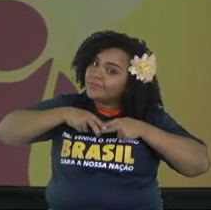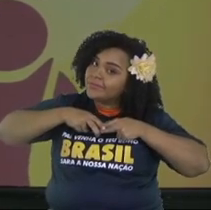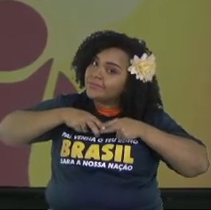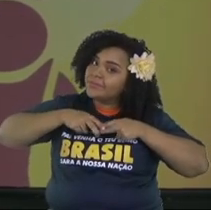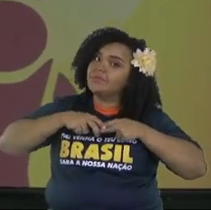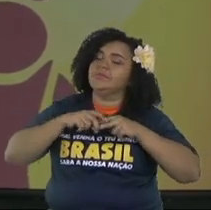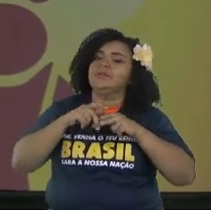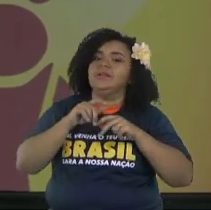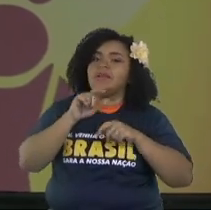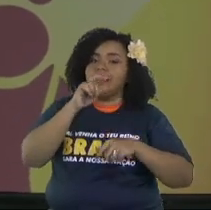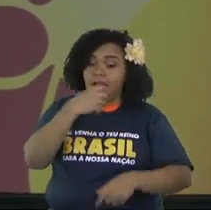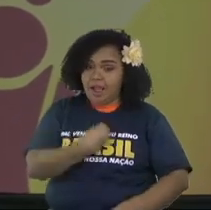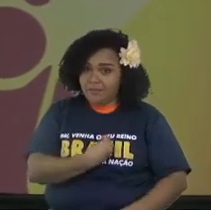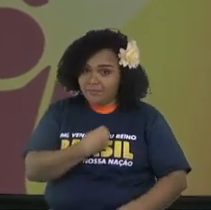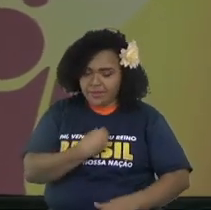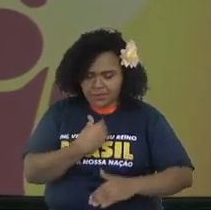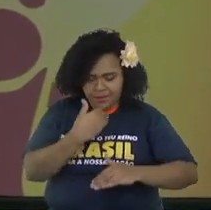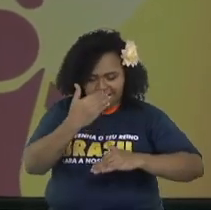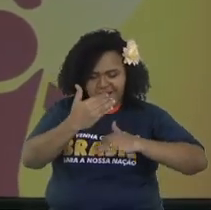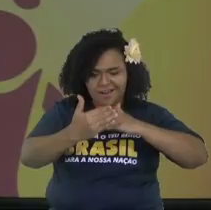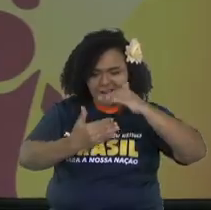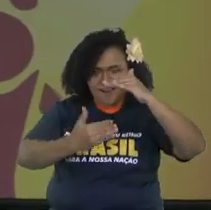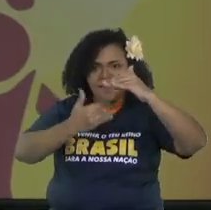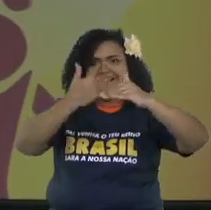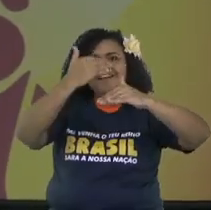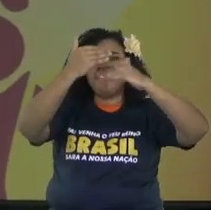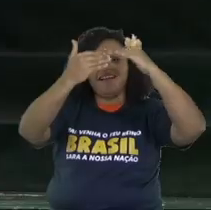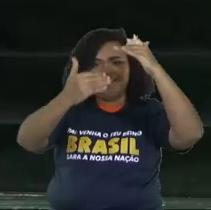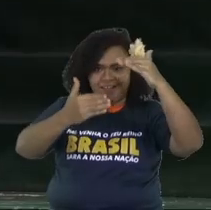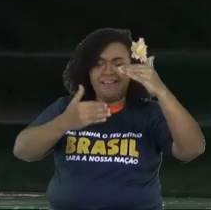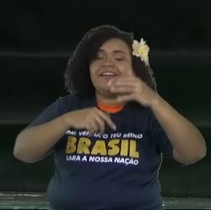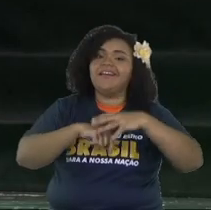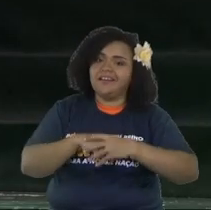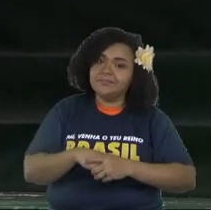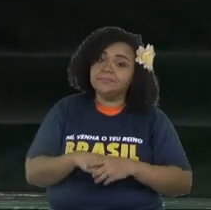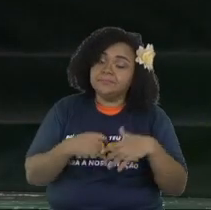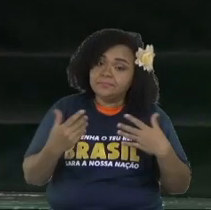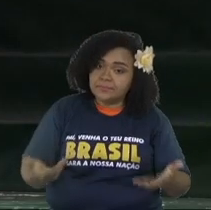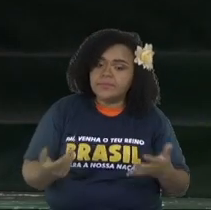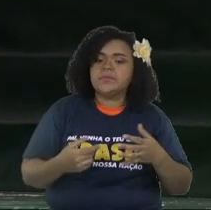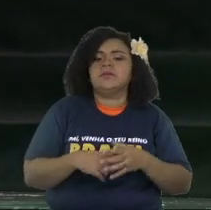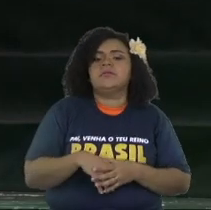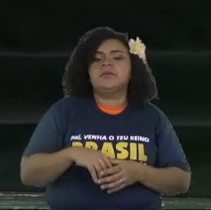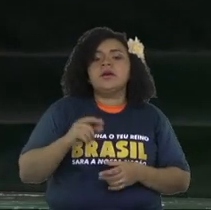and prospered and prospered and then he prospered